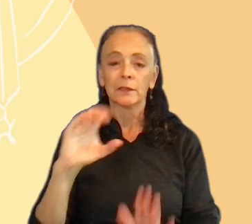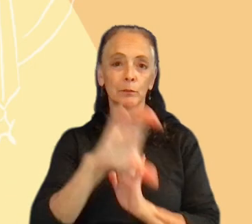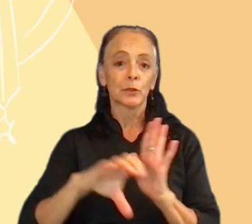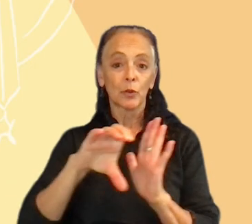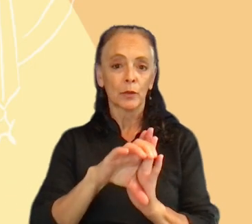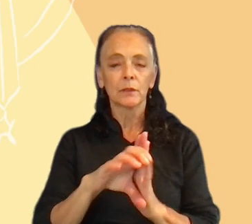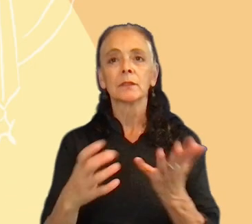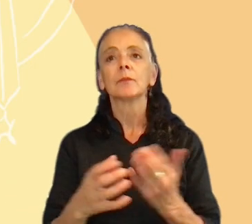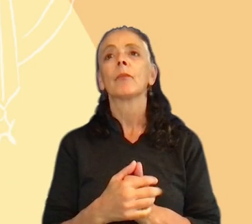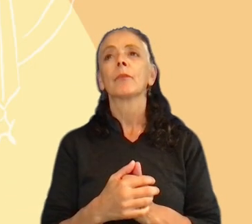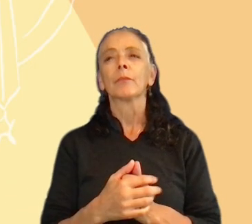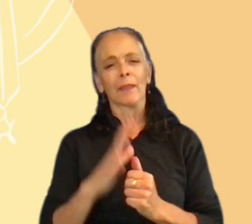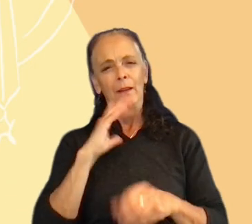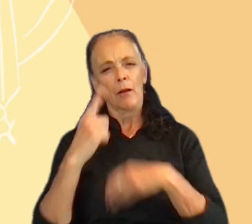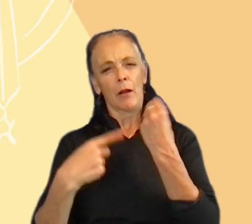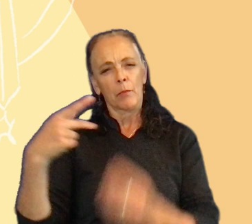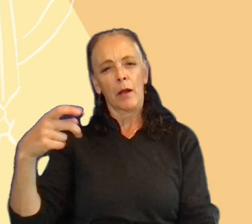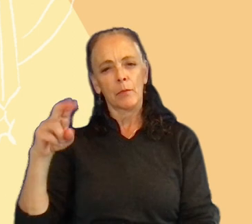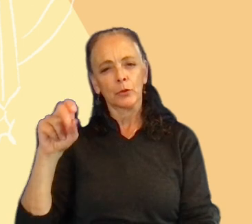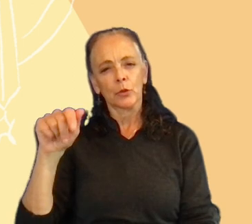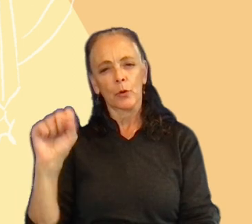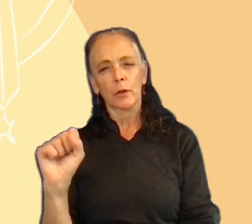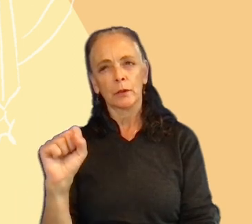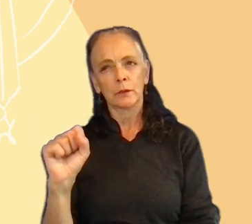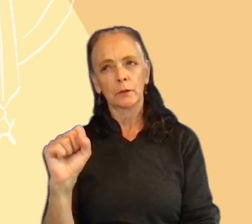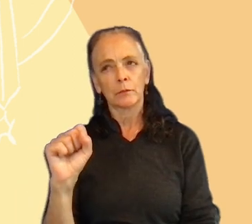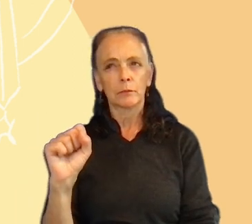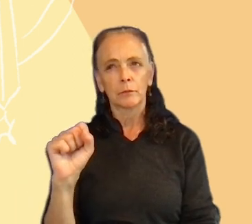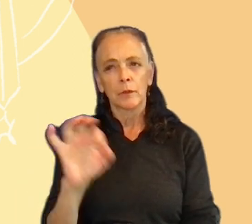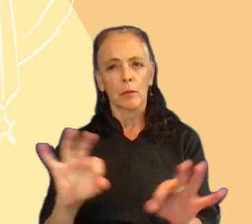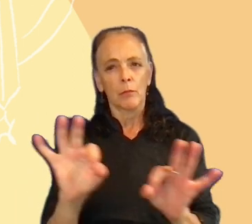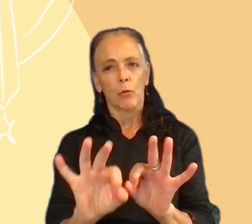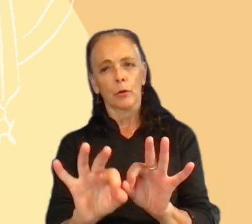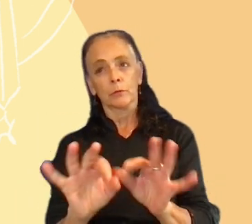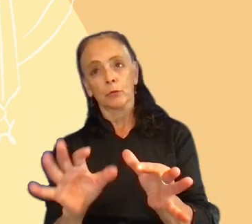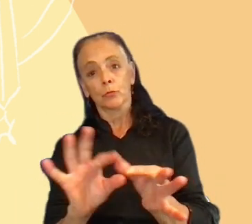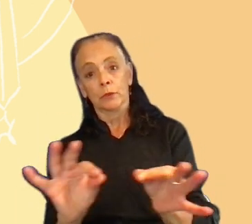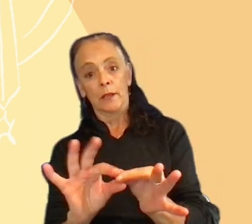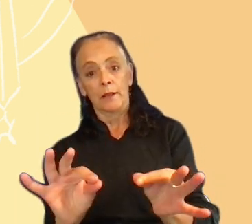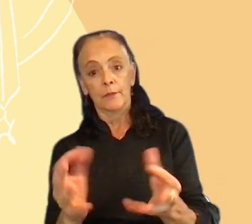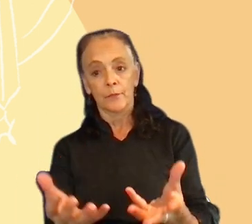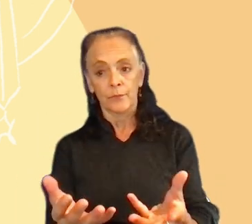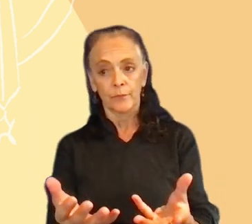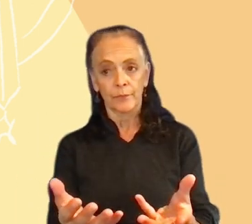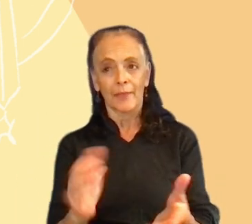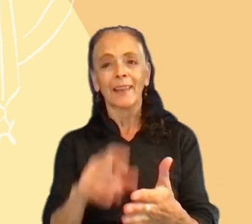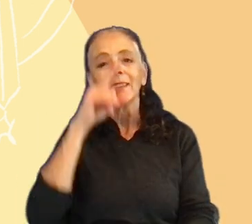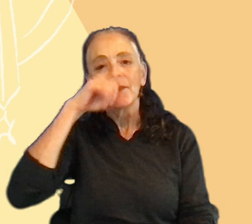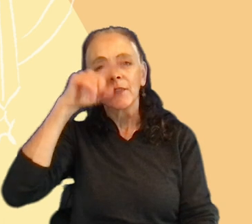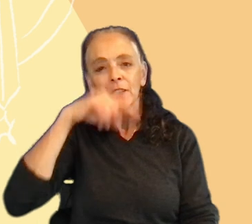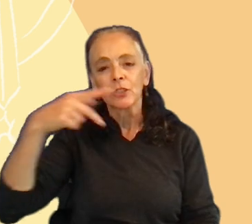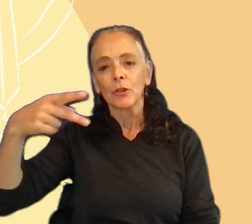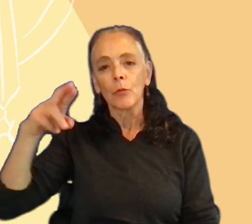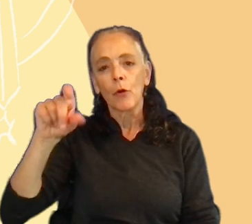When talking about personas, it's important to say that it's a fictional profile,